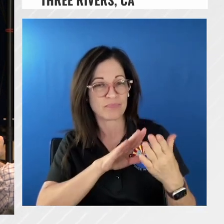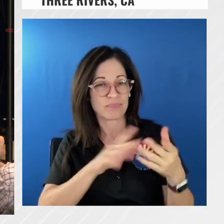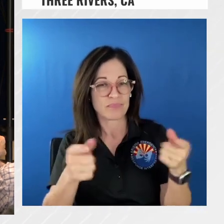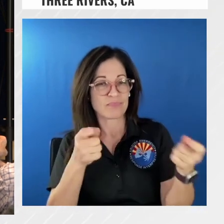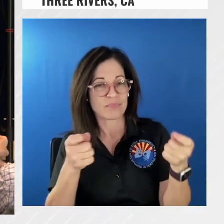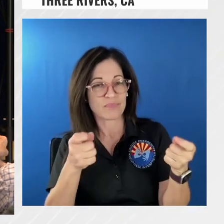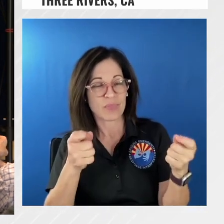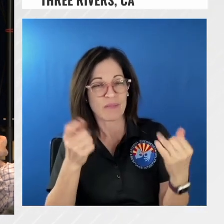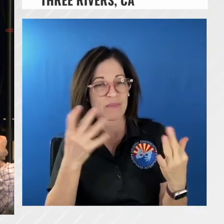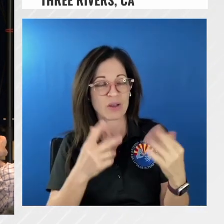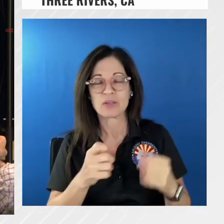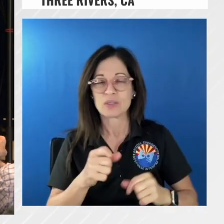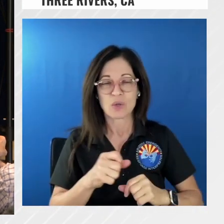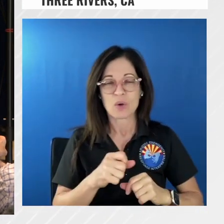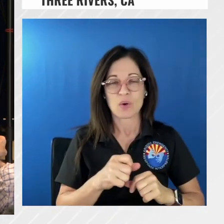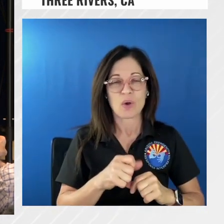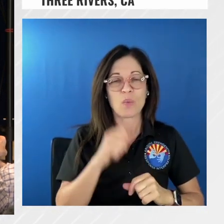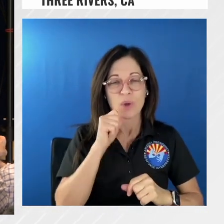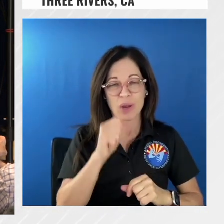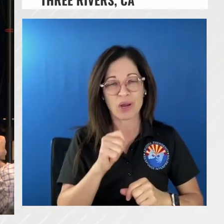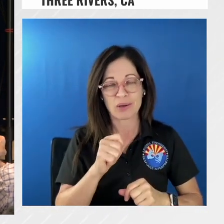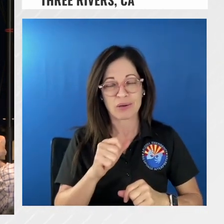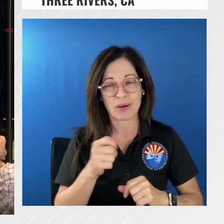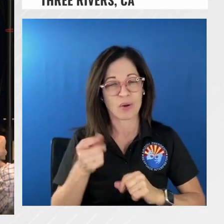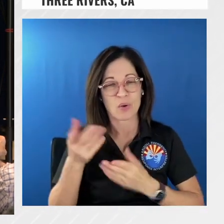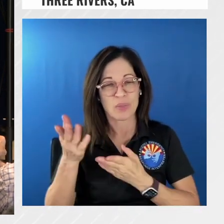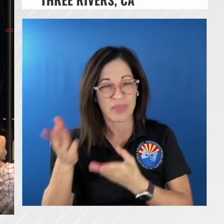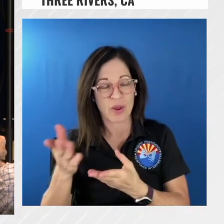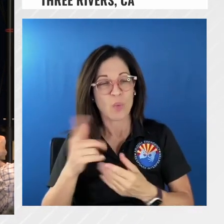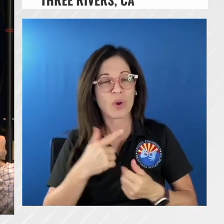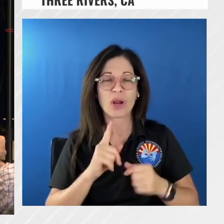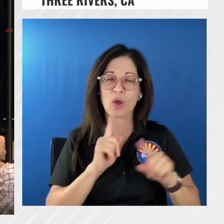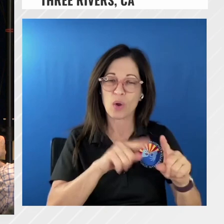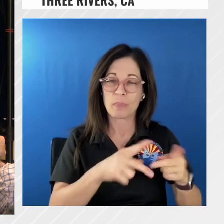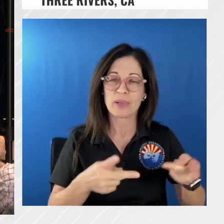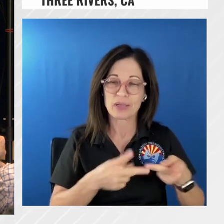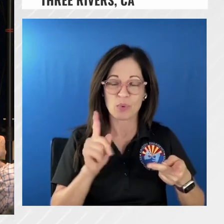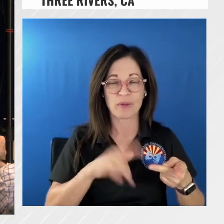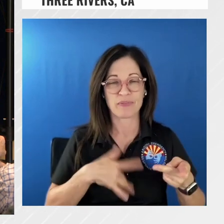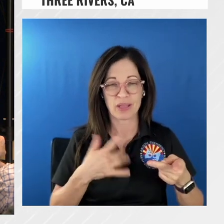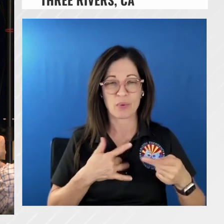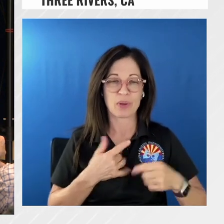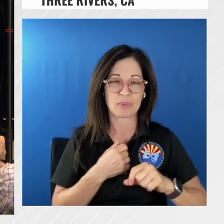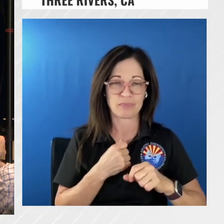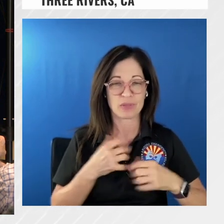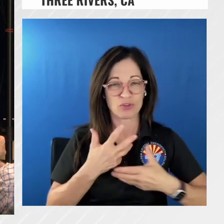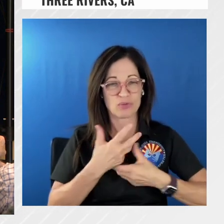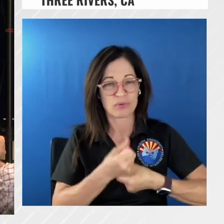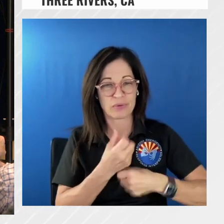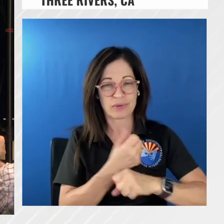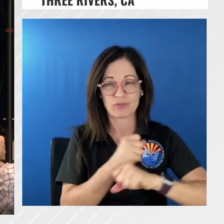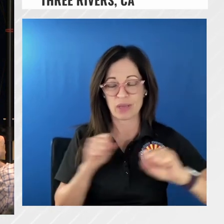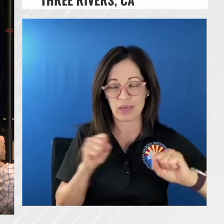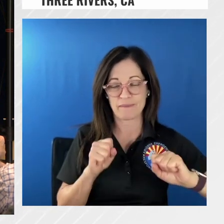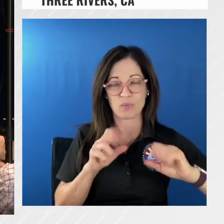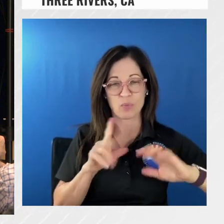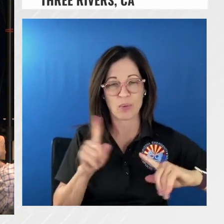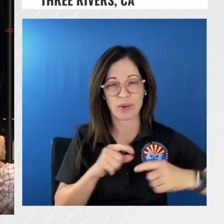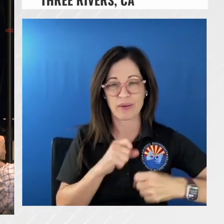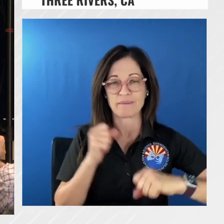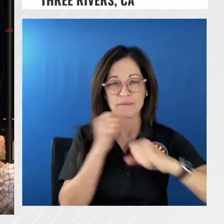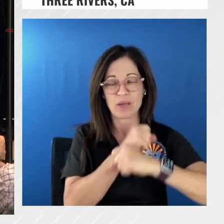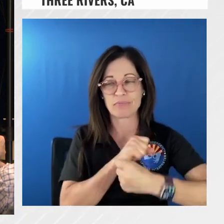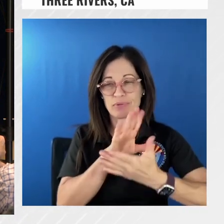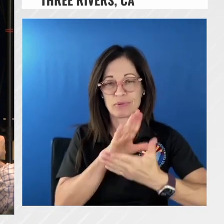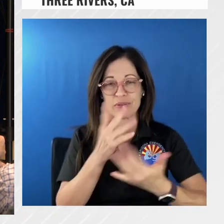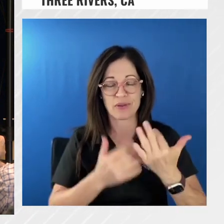be out on ridge lines where we feel like we have a chance to stop the fire but we also can provide for their safety so it's kind of the combination of the two we're